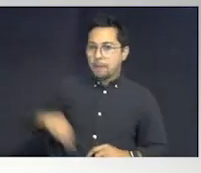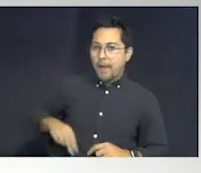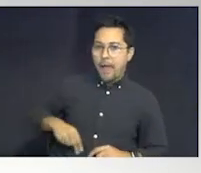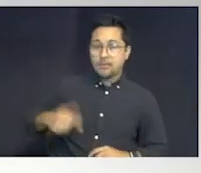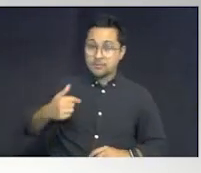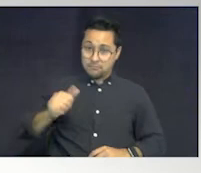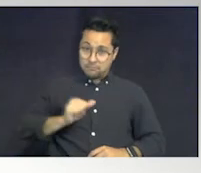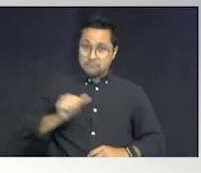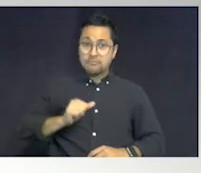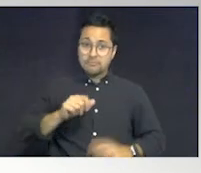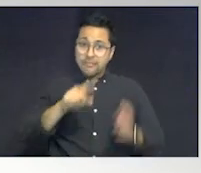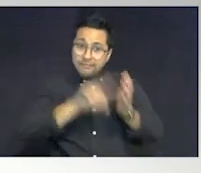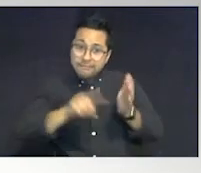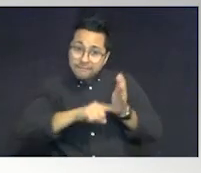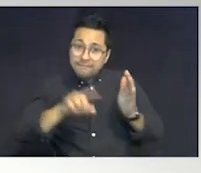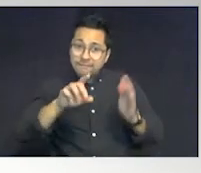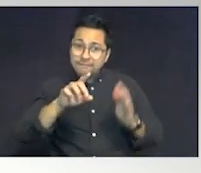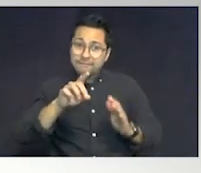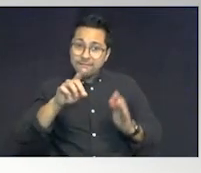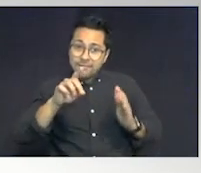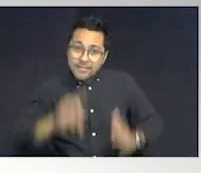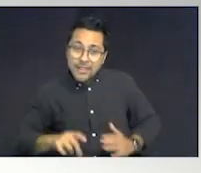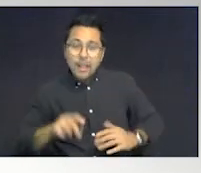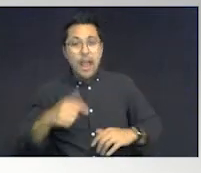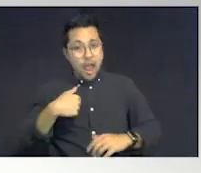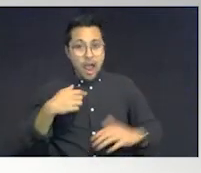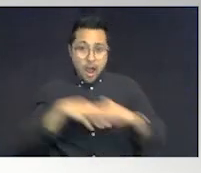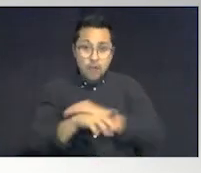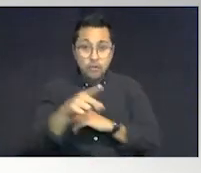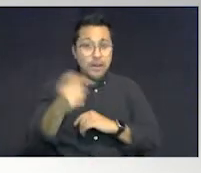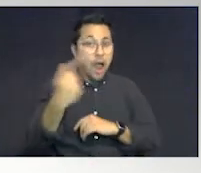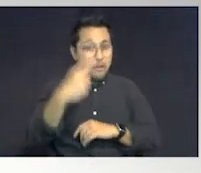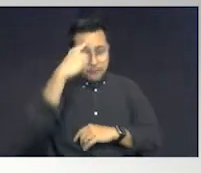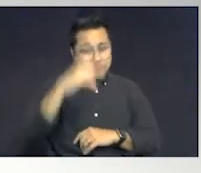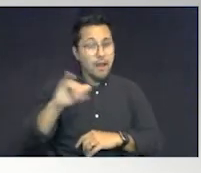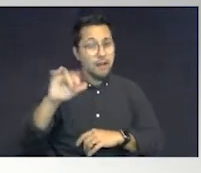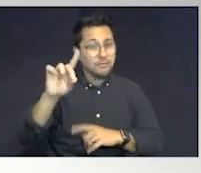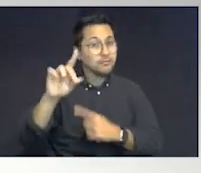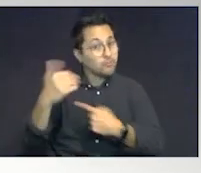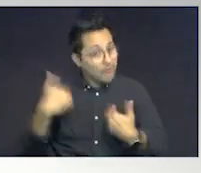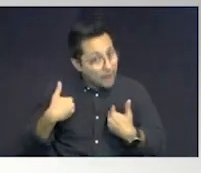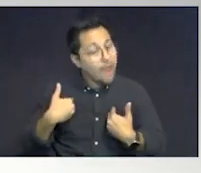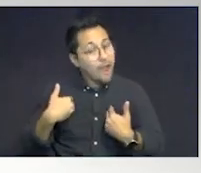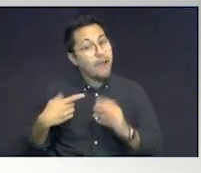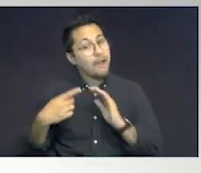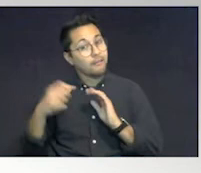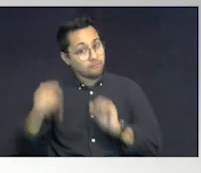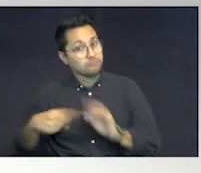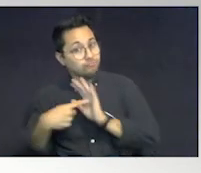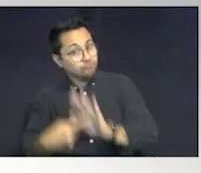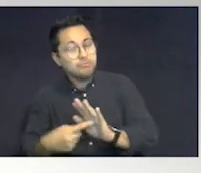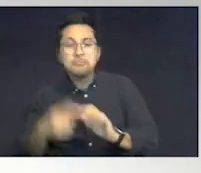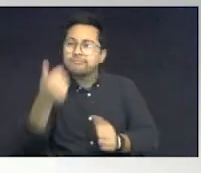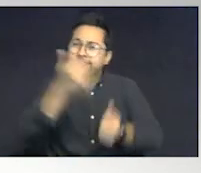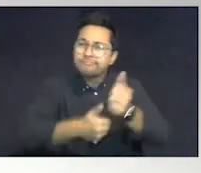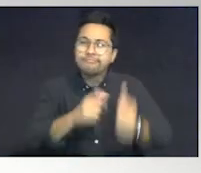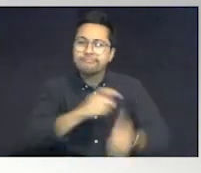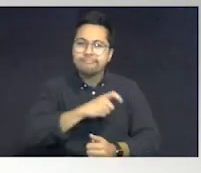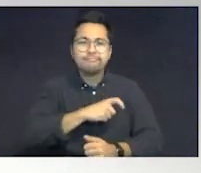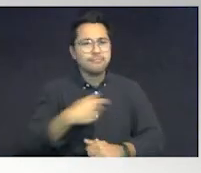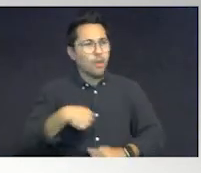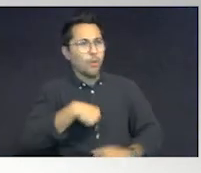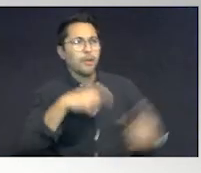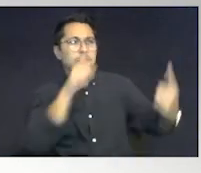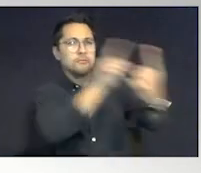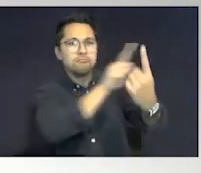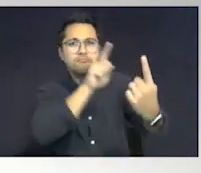wear a uniform. I come in. You could ask me for my identification, and we have identification to show you. Every officer we have spoken